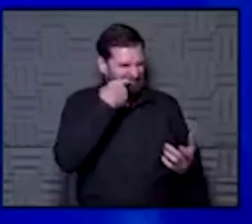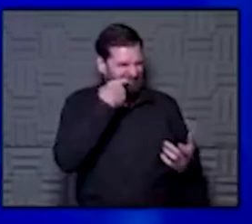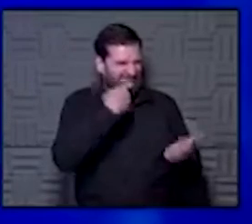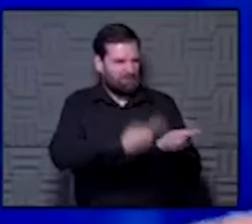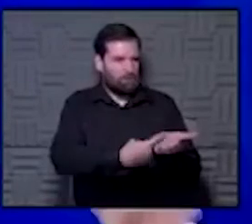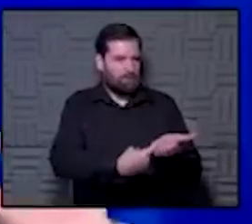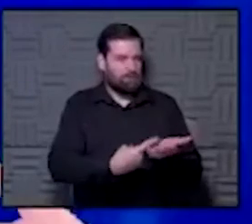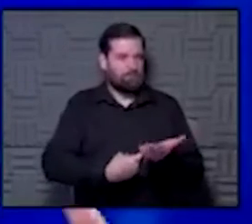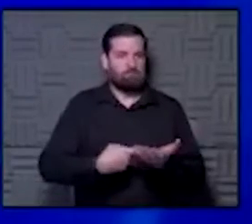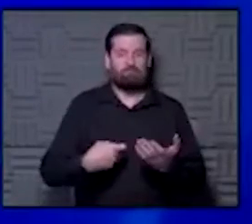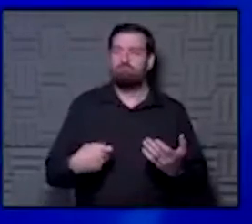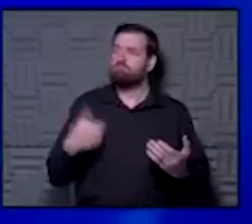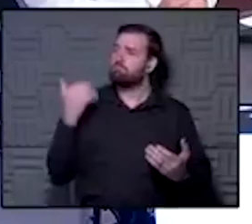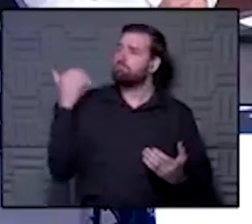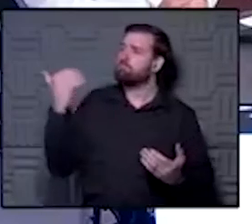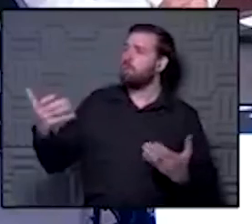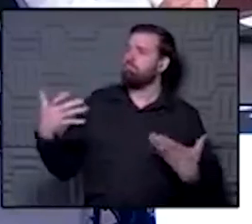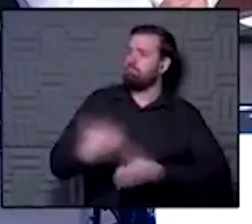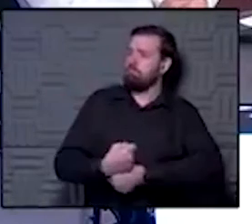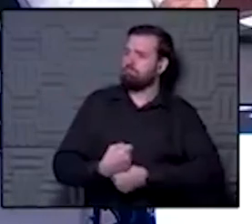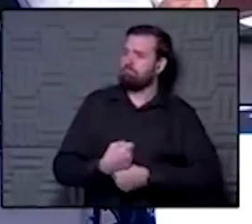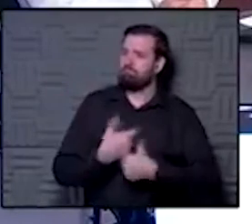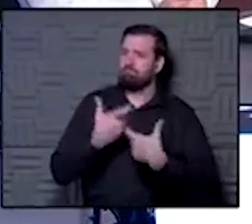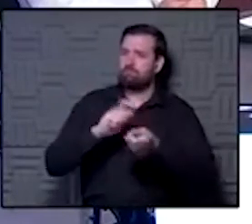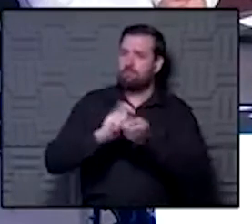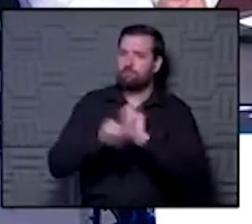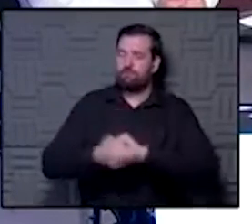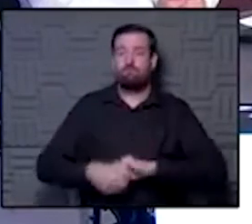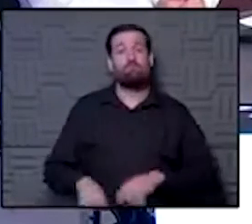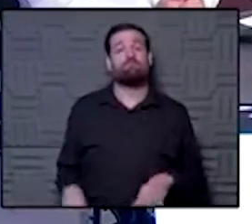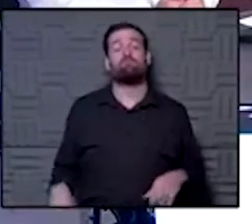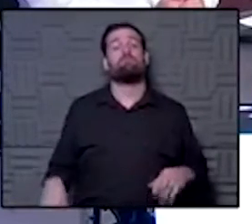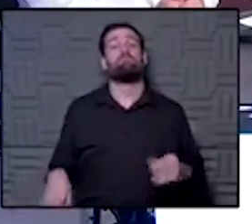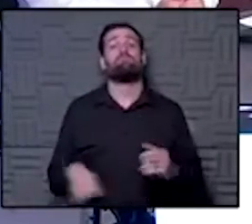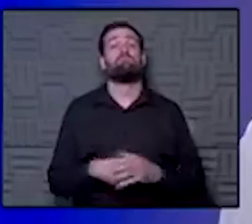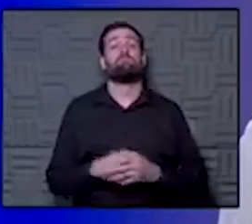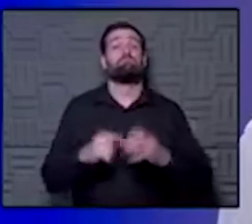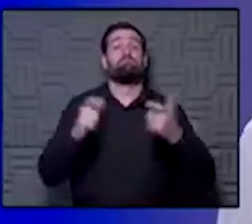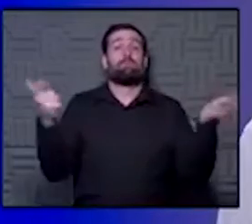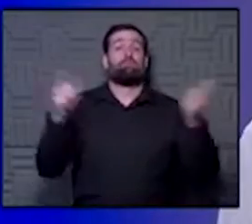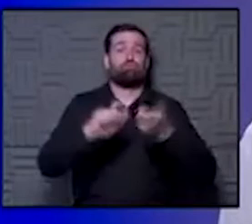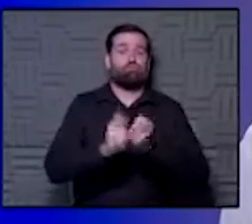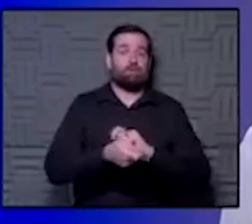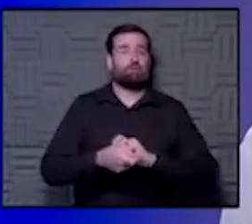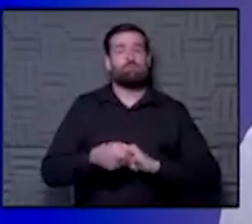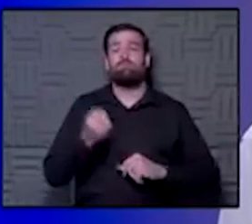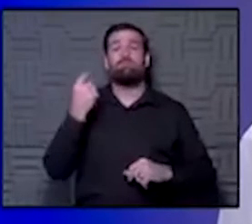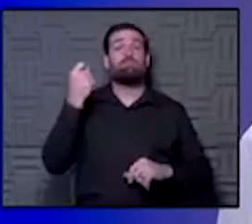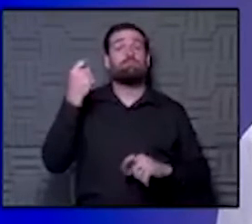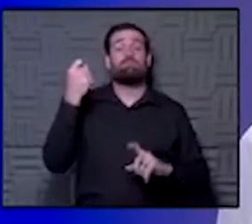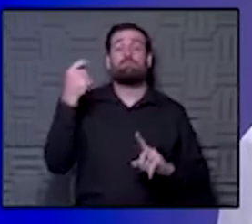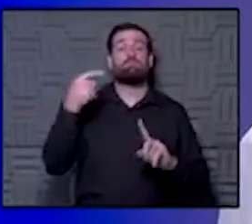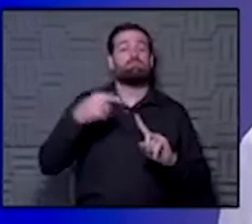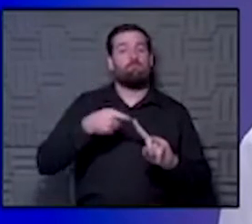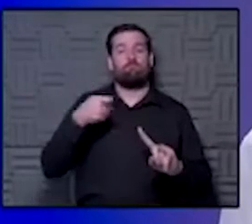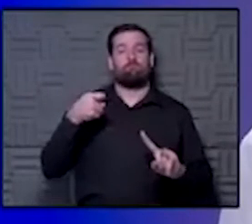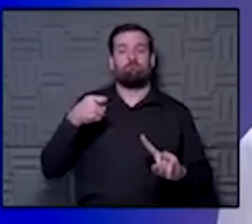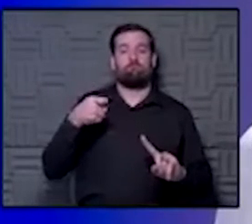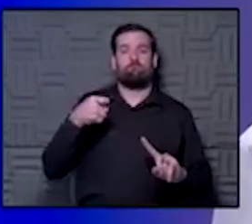That just came out. Why don't you go ahead and review what those changes are? So, the biggest change, and this stems from a